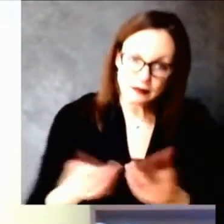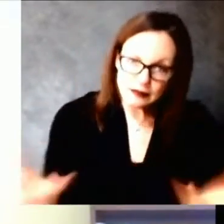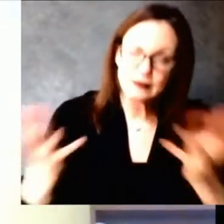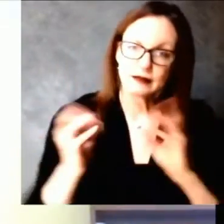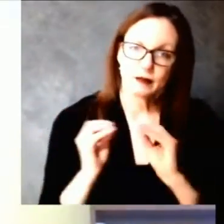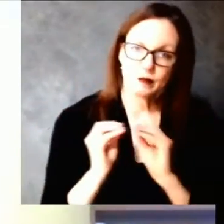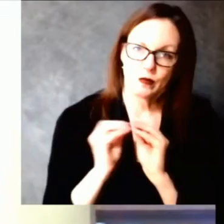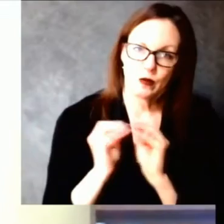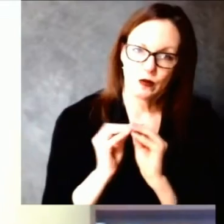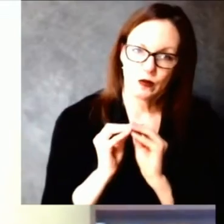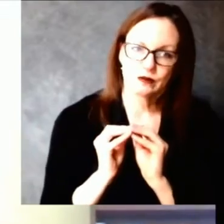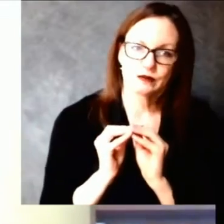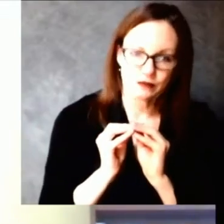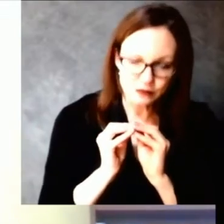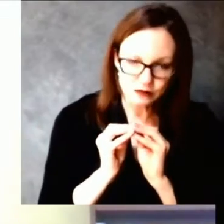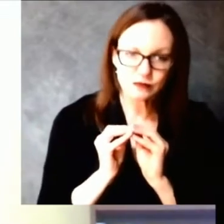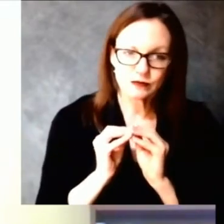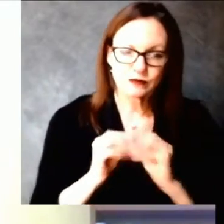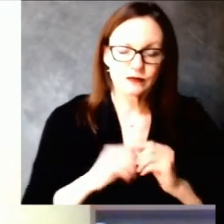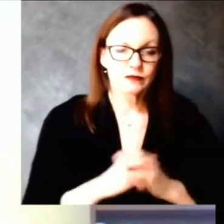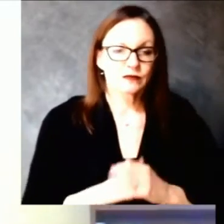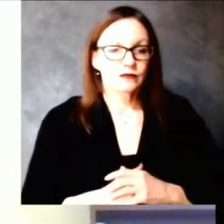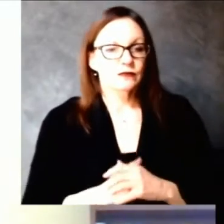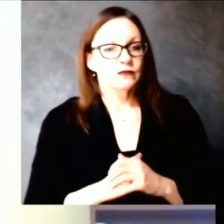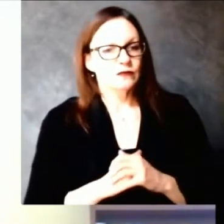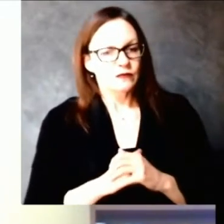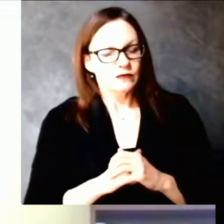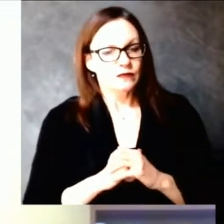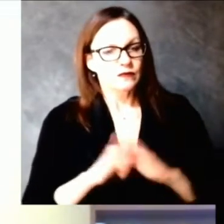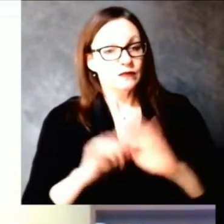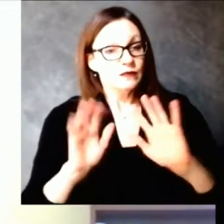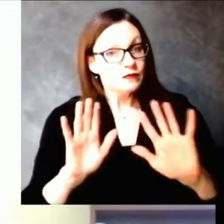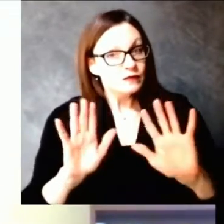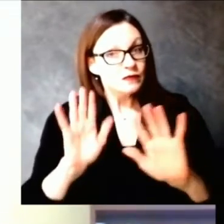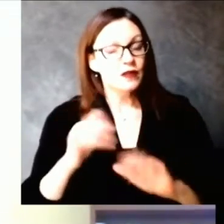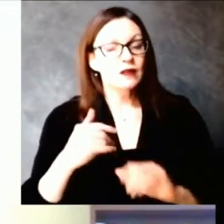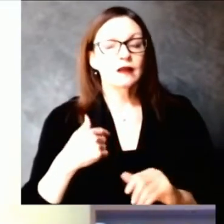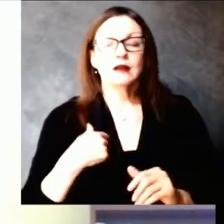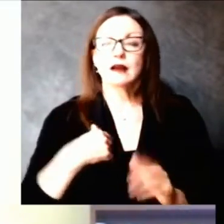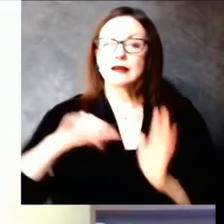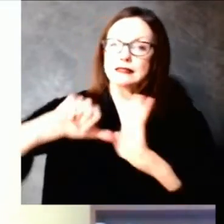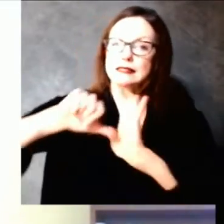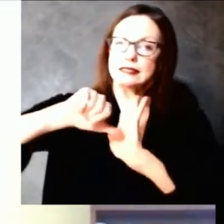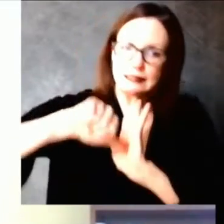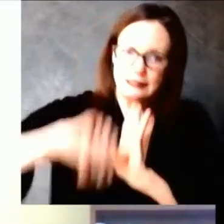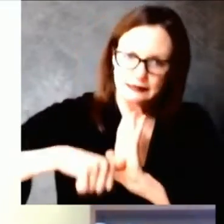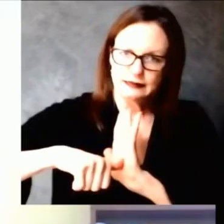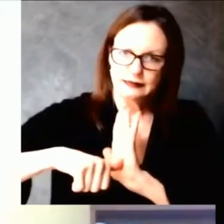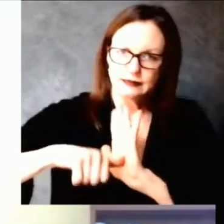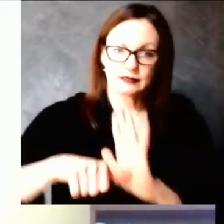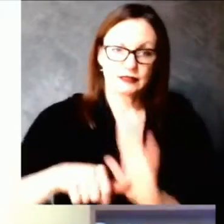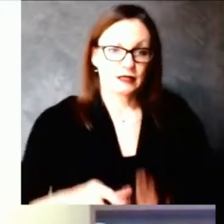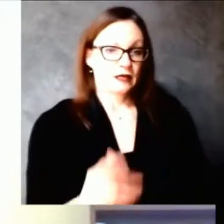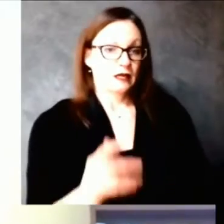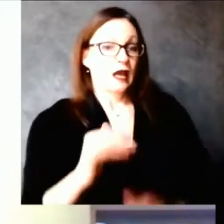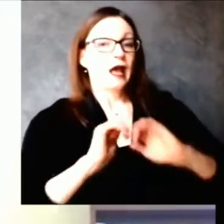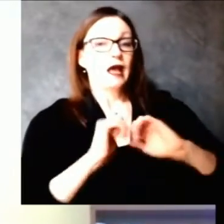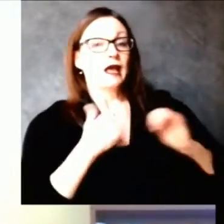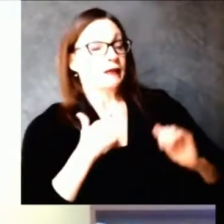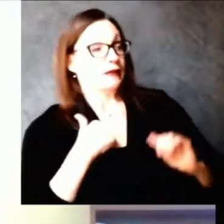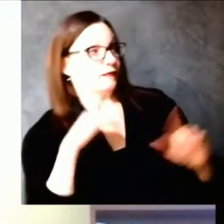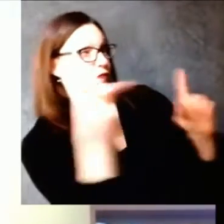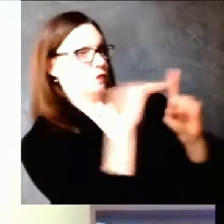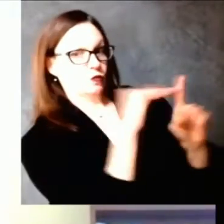Up until three weeks ago, our allocation method was simply, you asked for vaccine, you got vaccine. We had enough